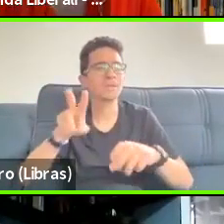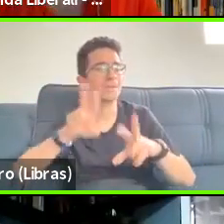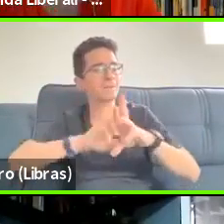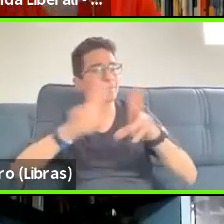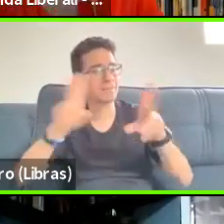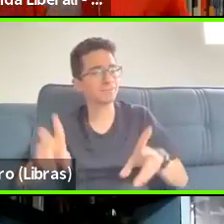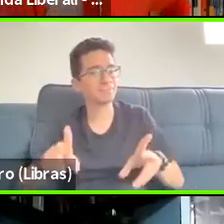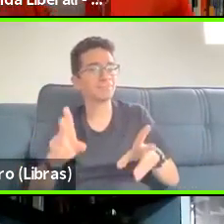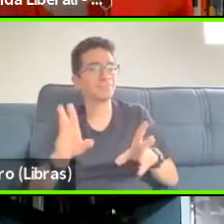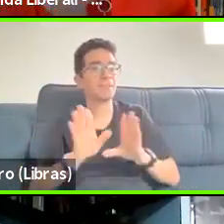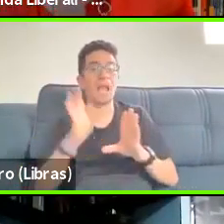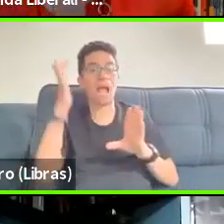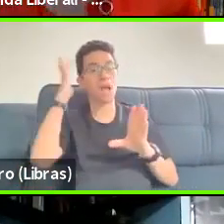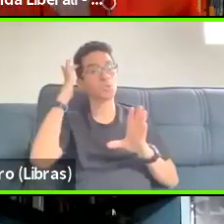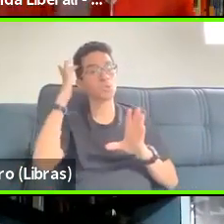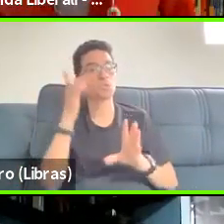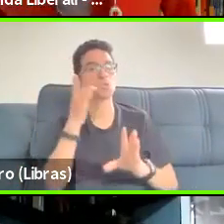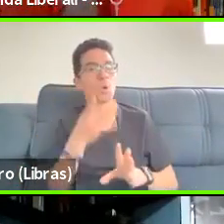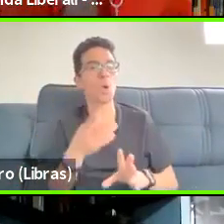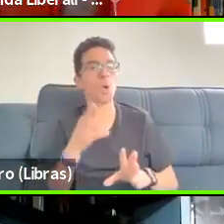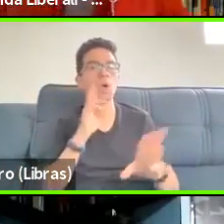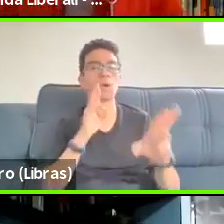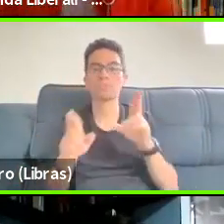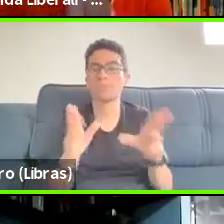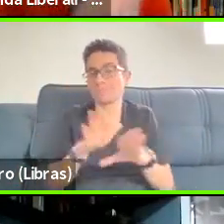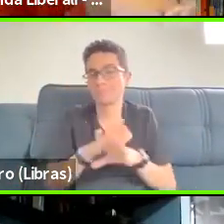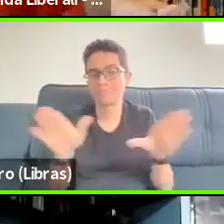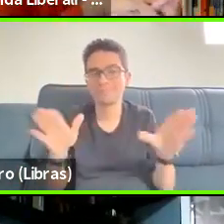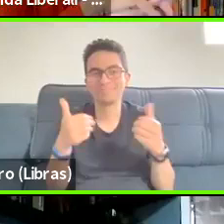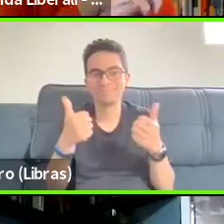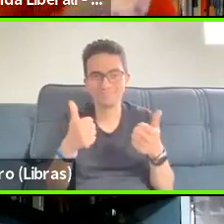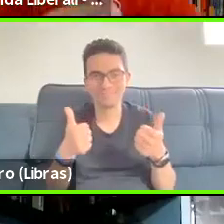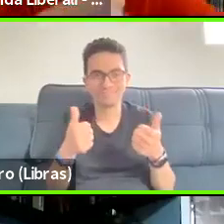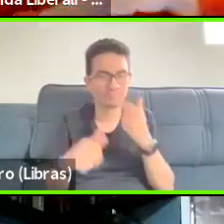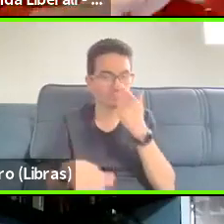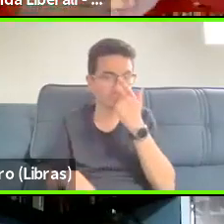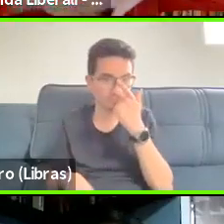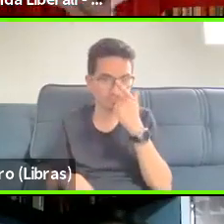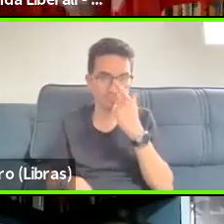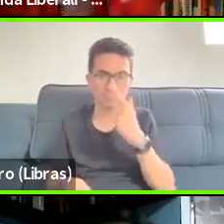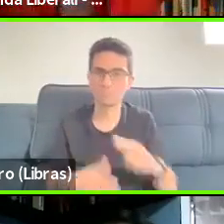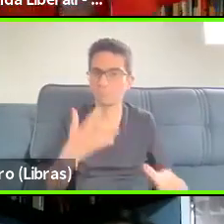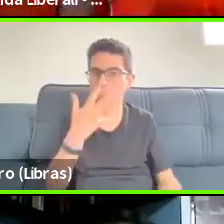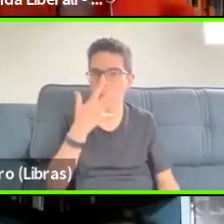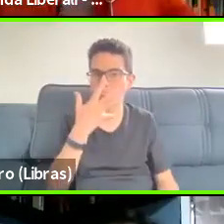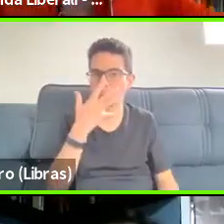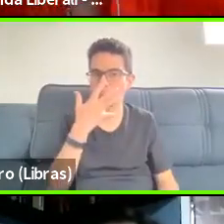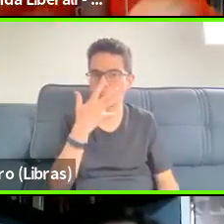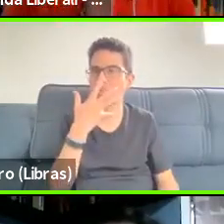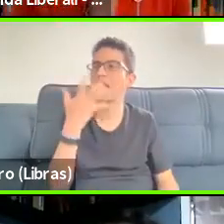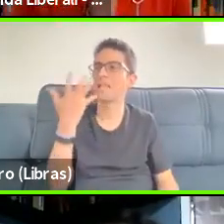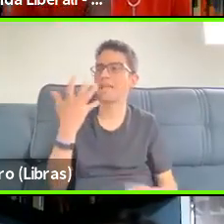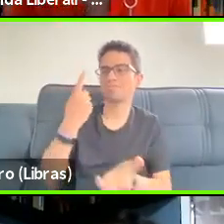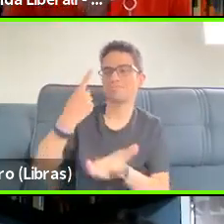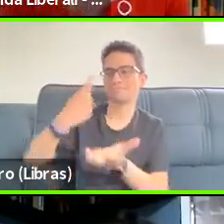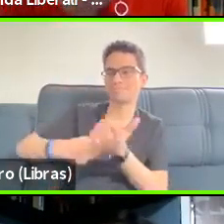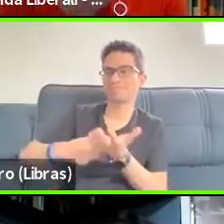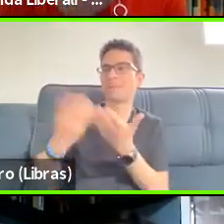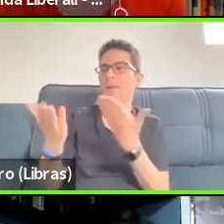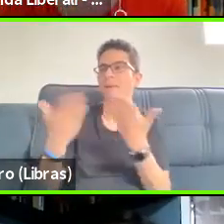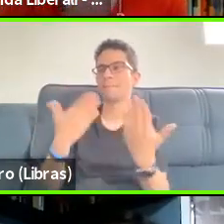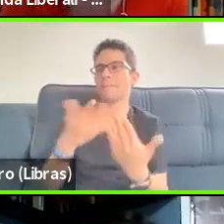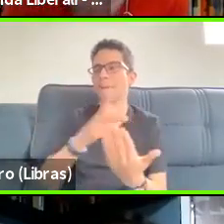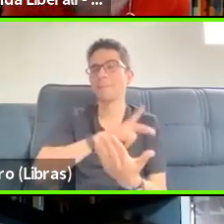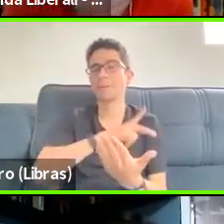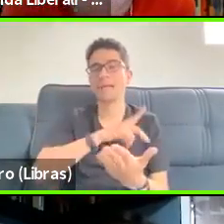quick responses to that. And. You owe me a conversation because I have so many questions that I have to